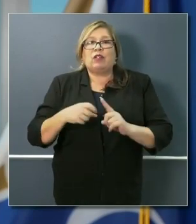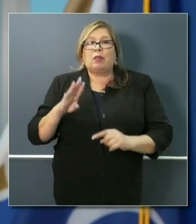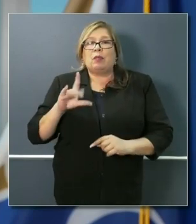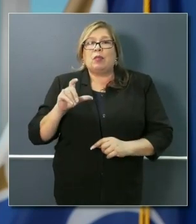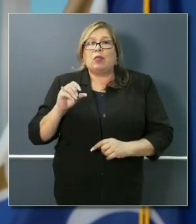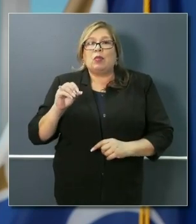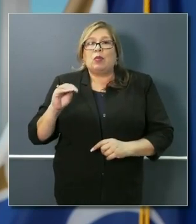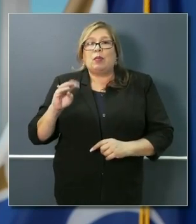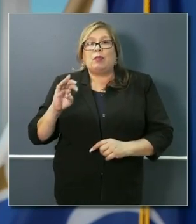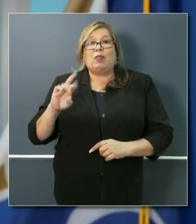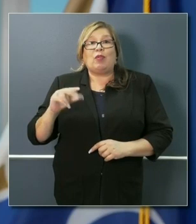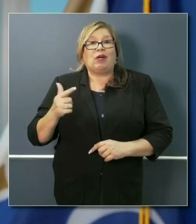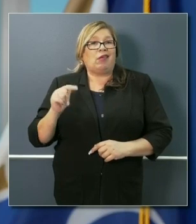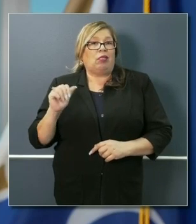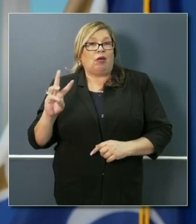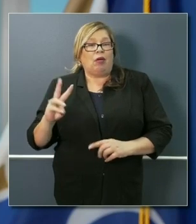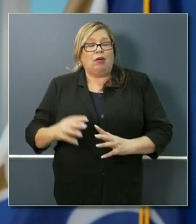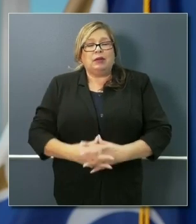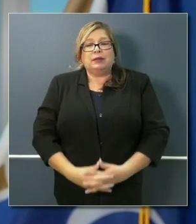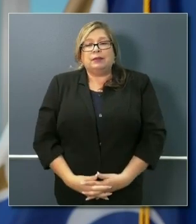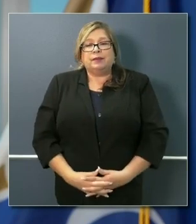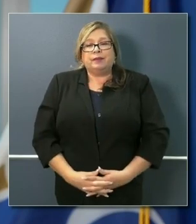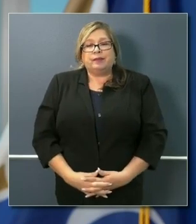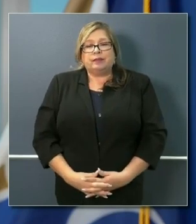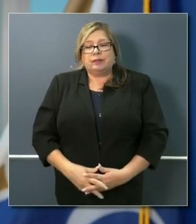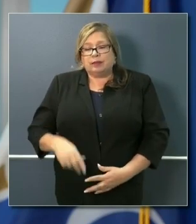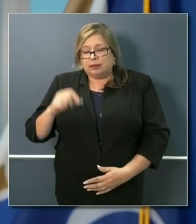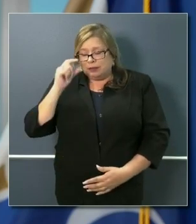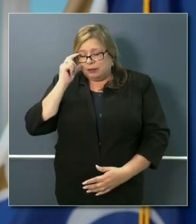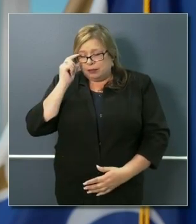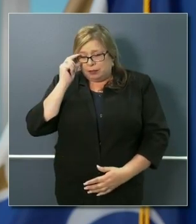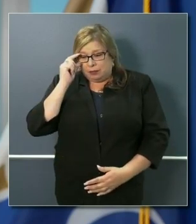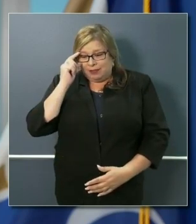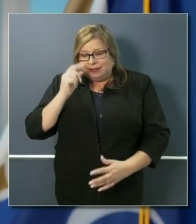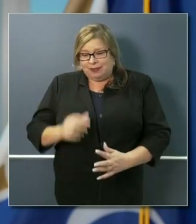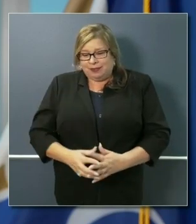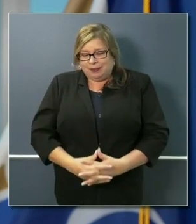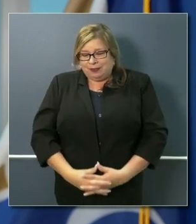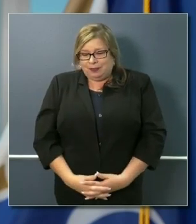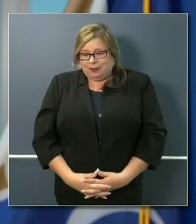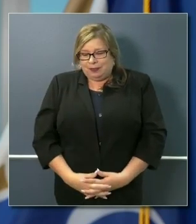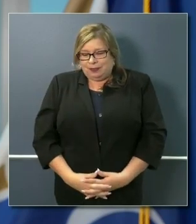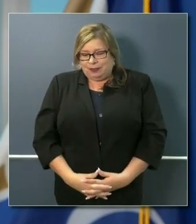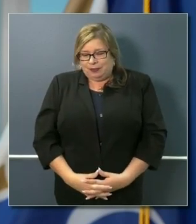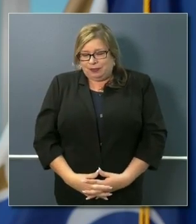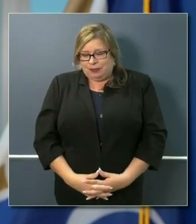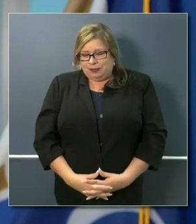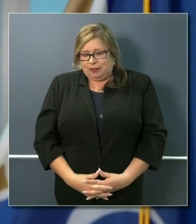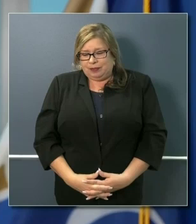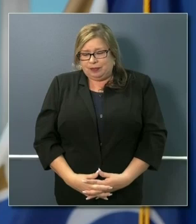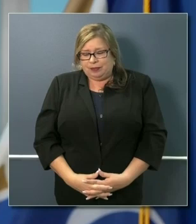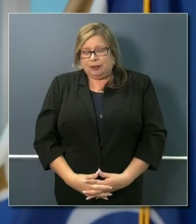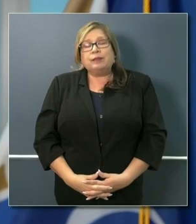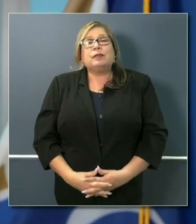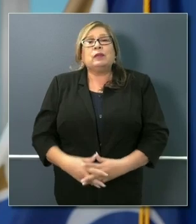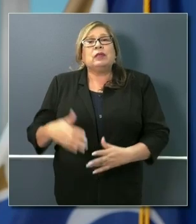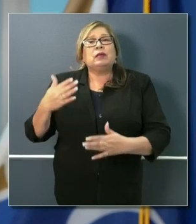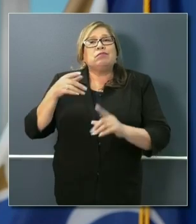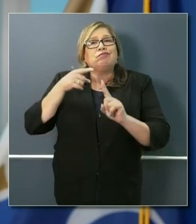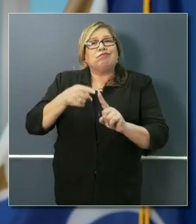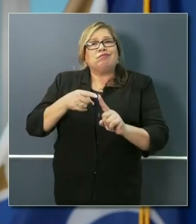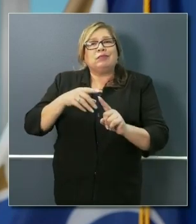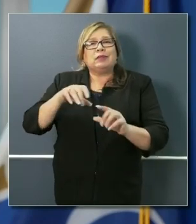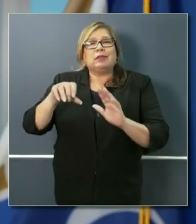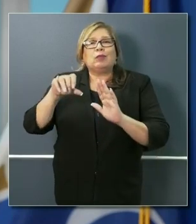Hi, Governor. Thanks for taking these questions. Some safe water advocates have asked for a moratorium on water shutoff